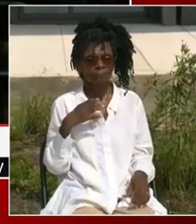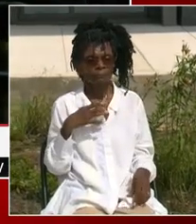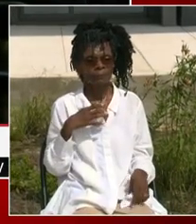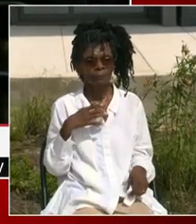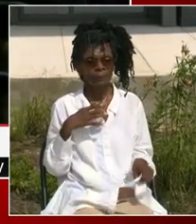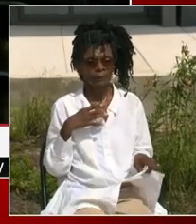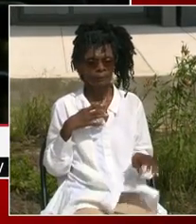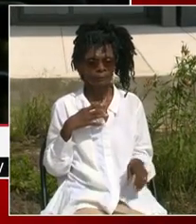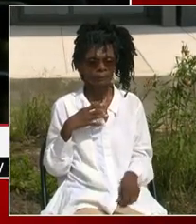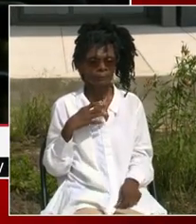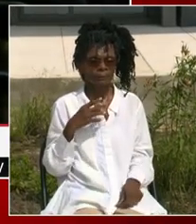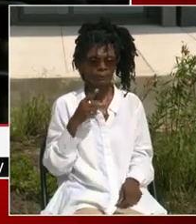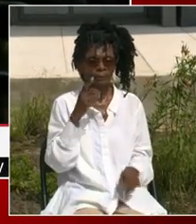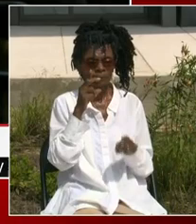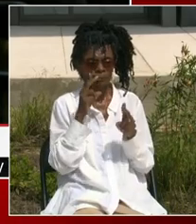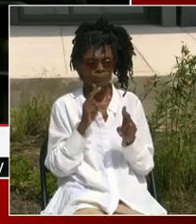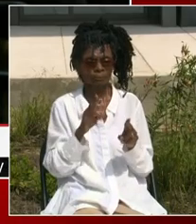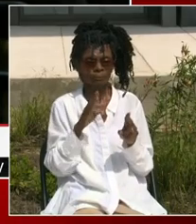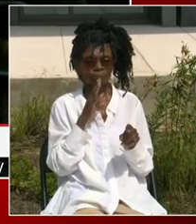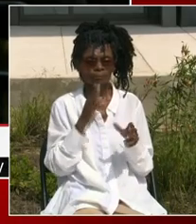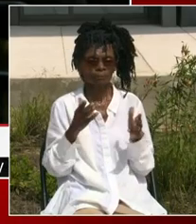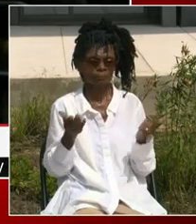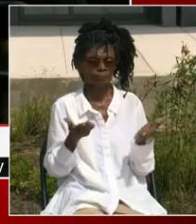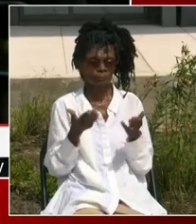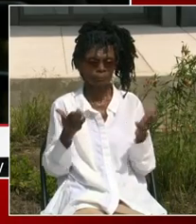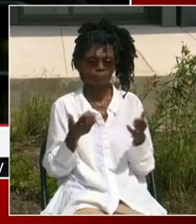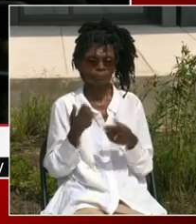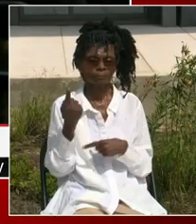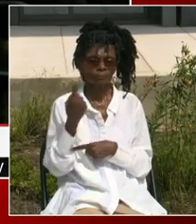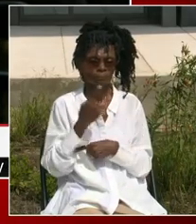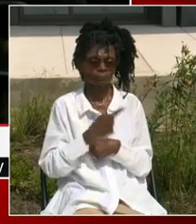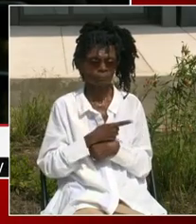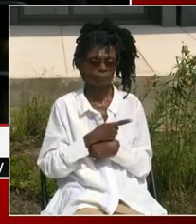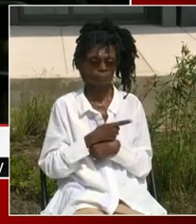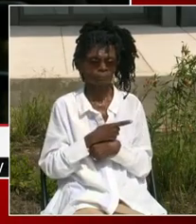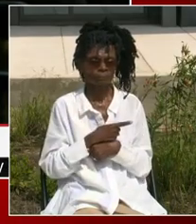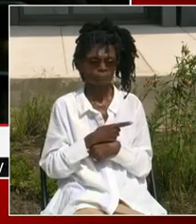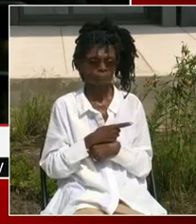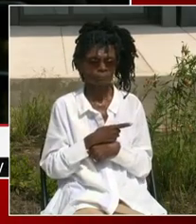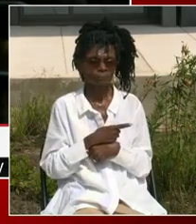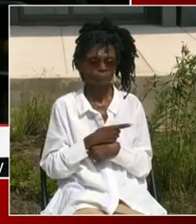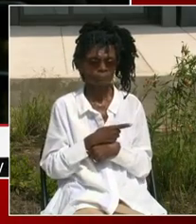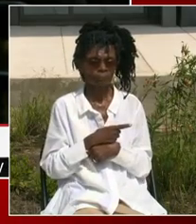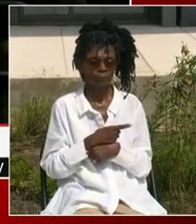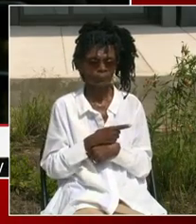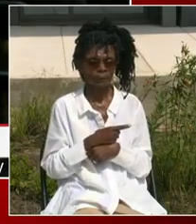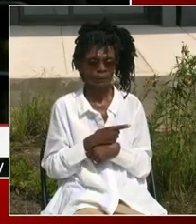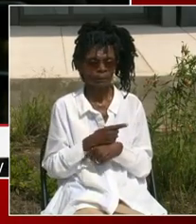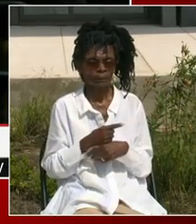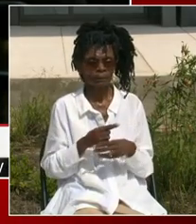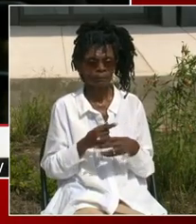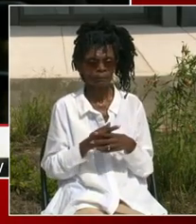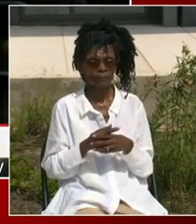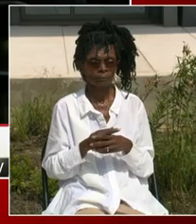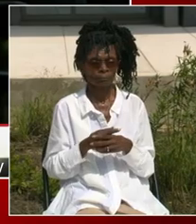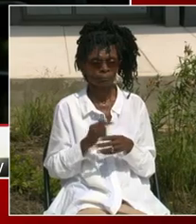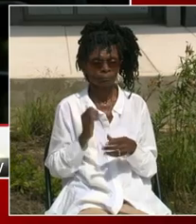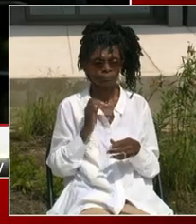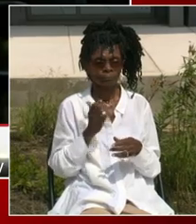honor. And I'm here not just representing myself as a neighbor, but really our entire community of 16th Street Heights.